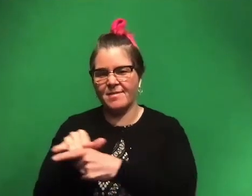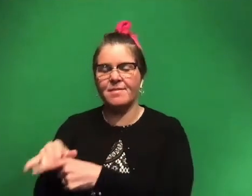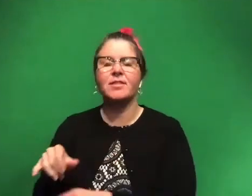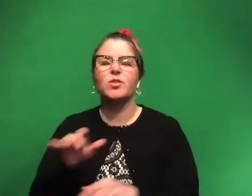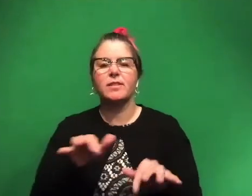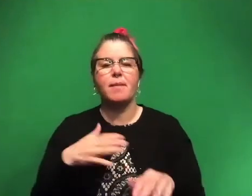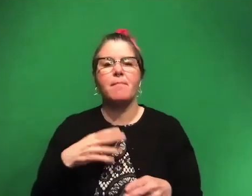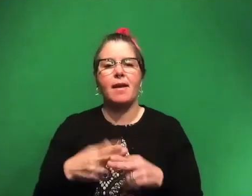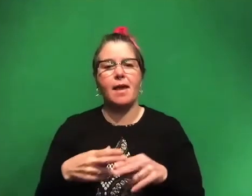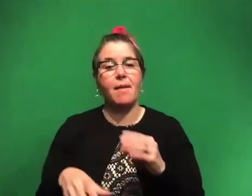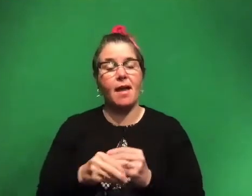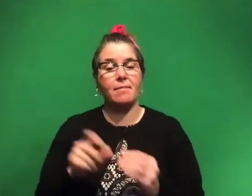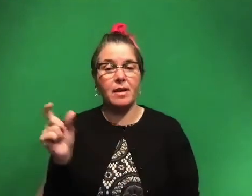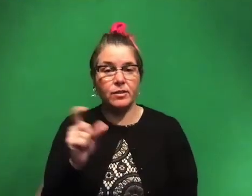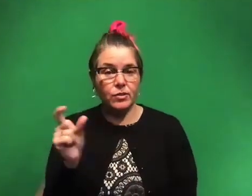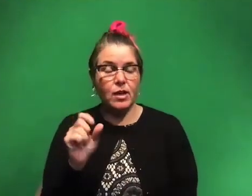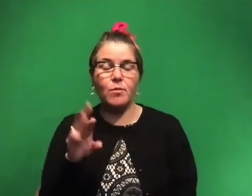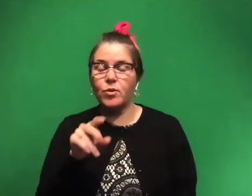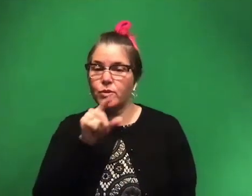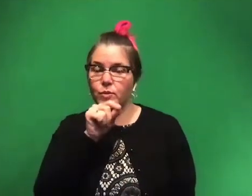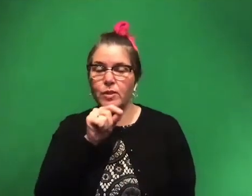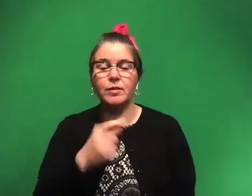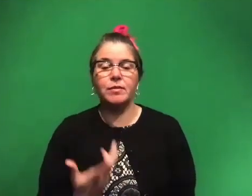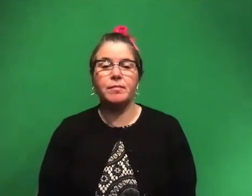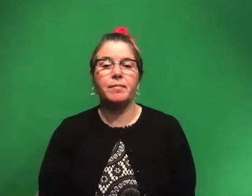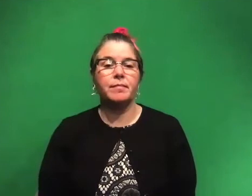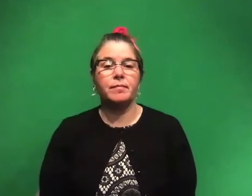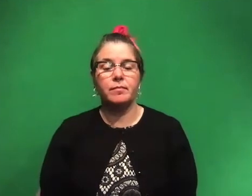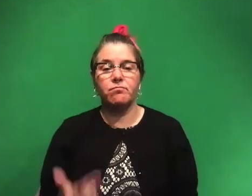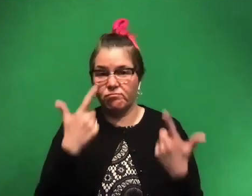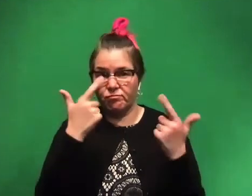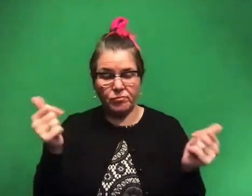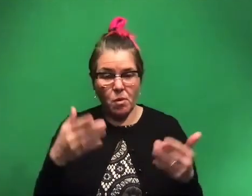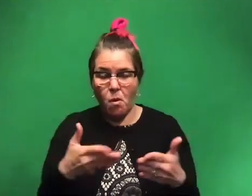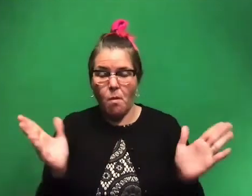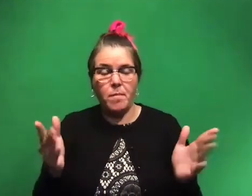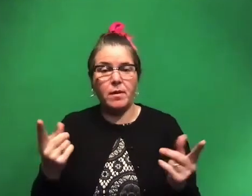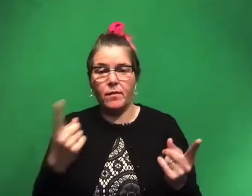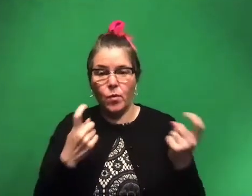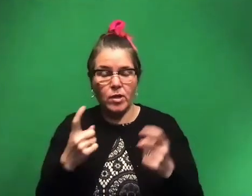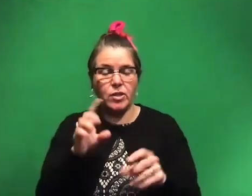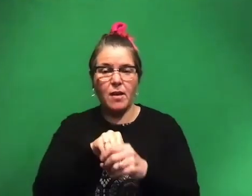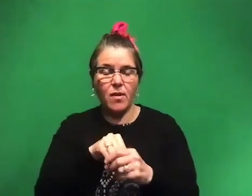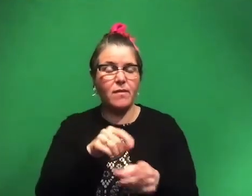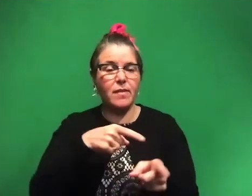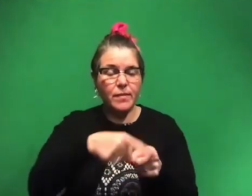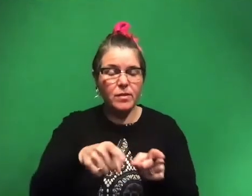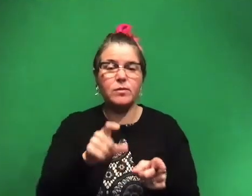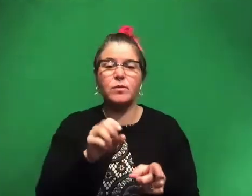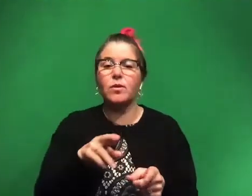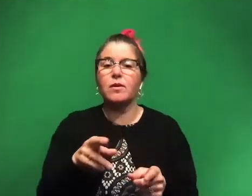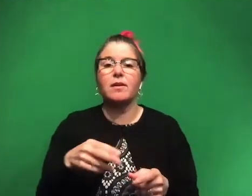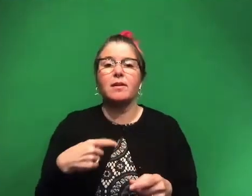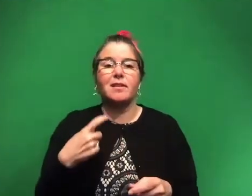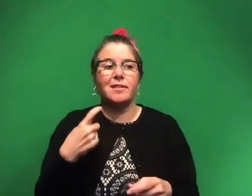name, add me on Instagram or Twitter, and I am open if you have any questions on how to get in the field, or I can answer those questions I